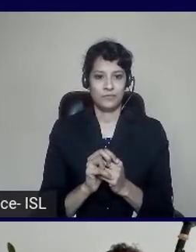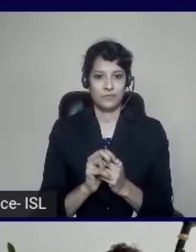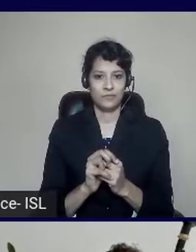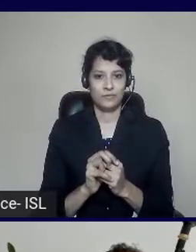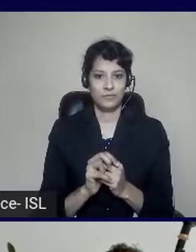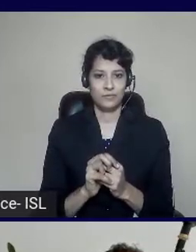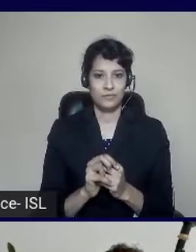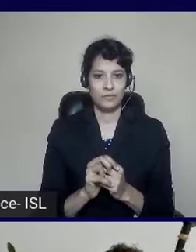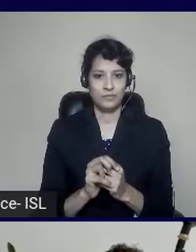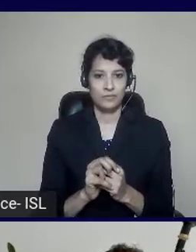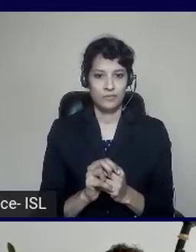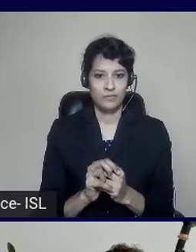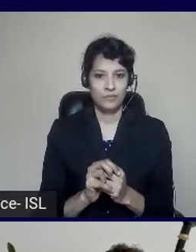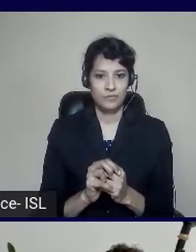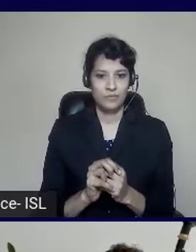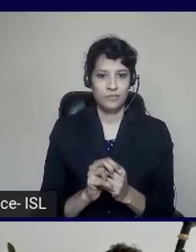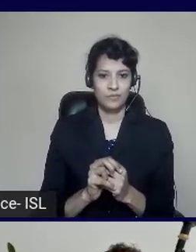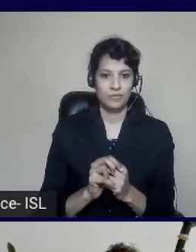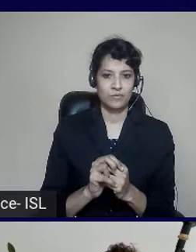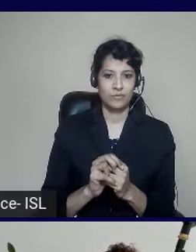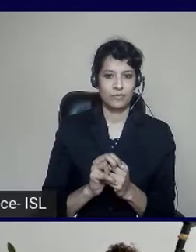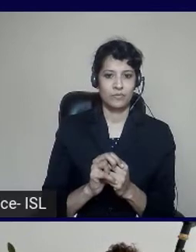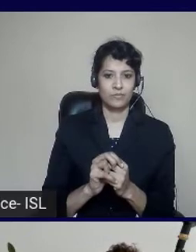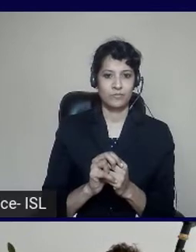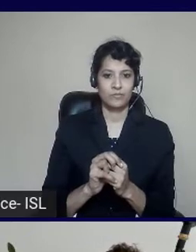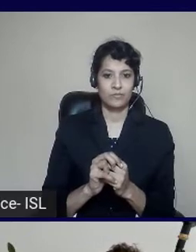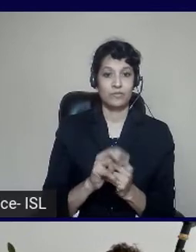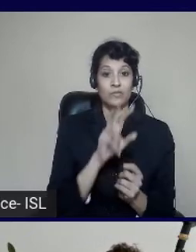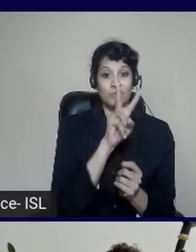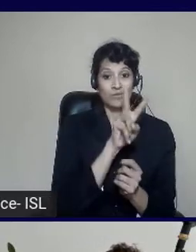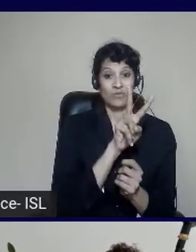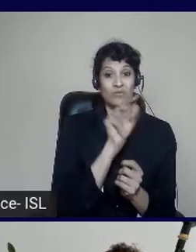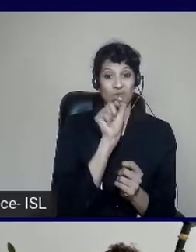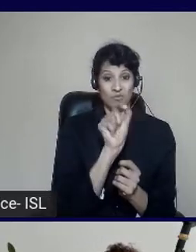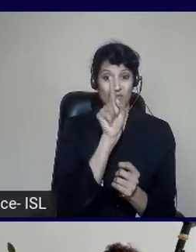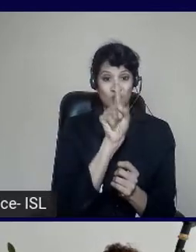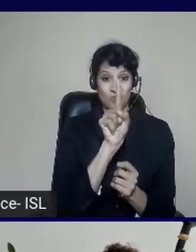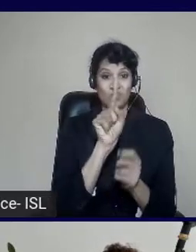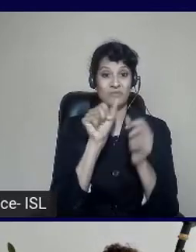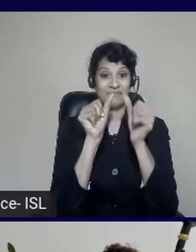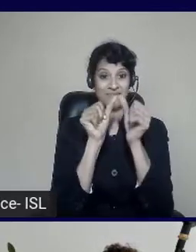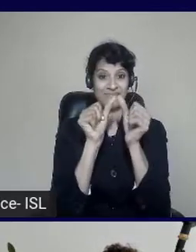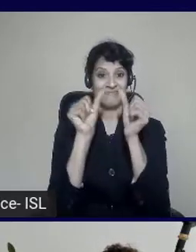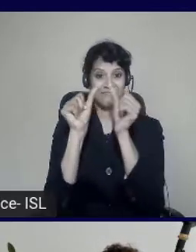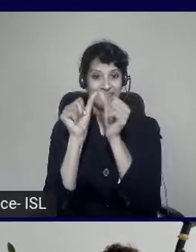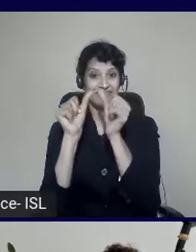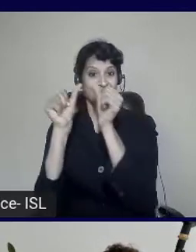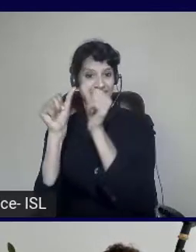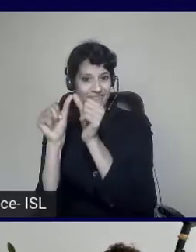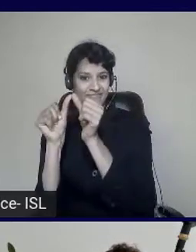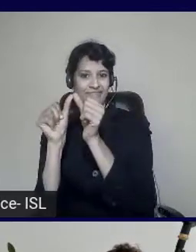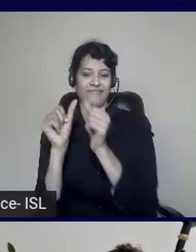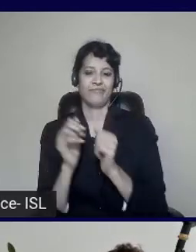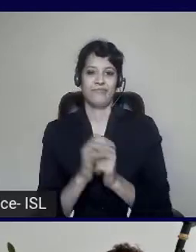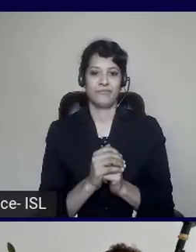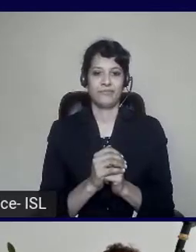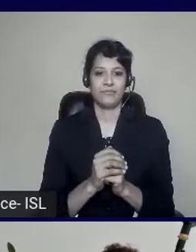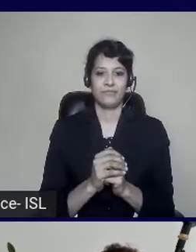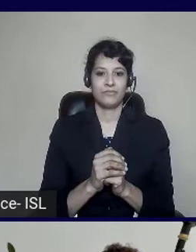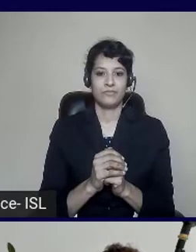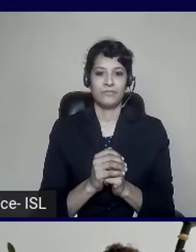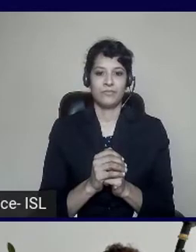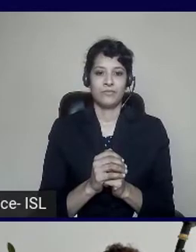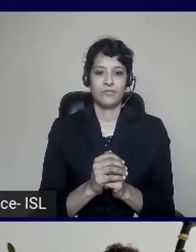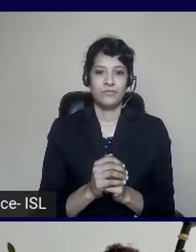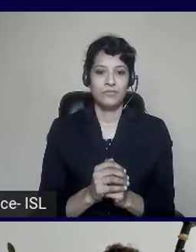.1 AA compliance. And we're going to look at how to test with that. So the easiest way for me to show you what WCAG, which is Web Center for